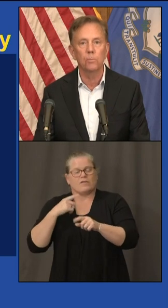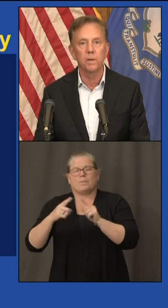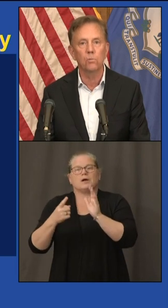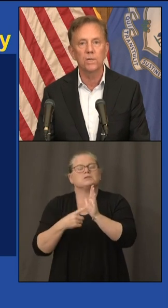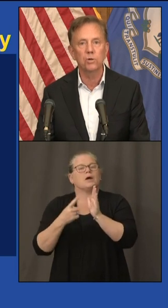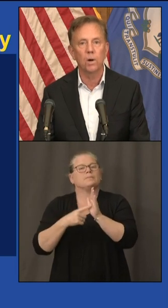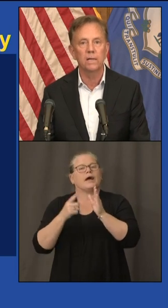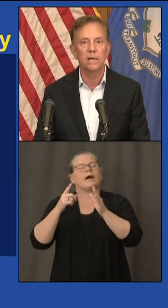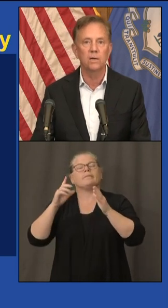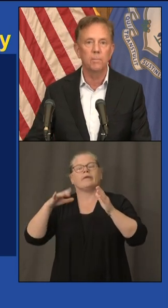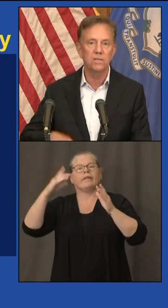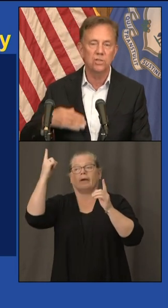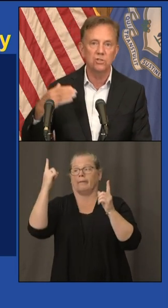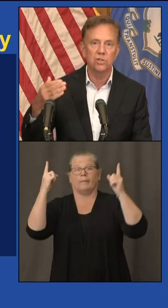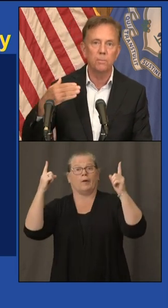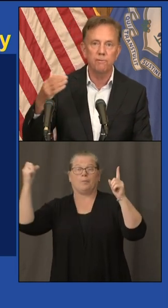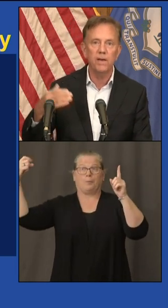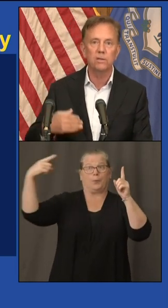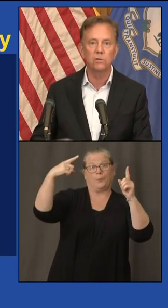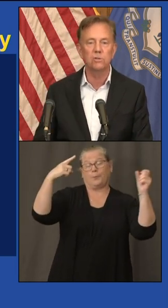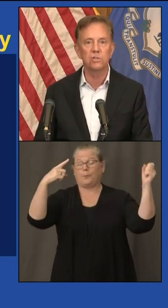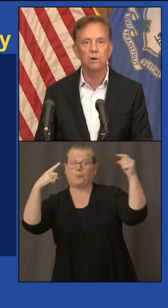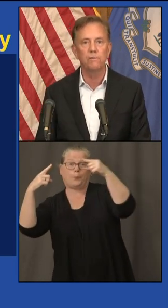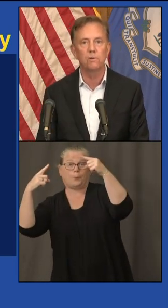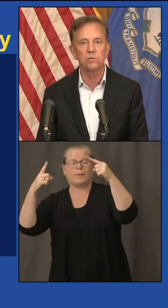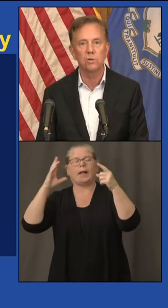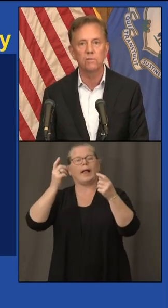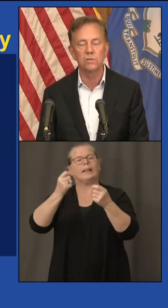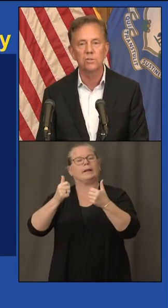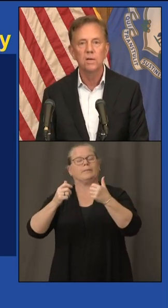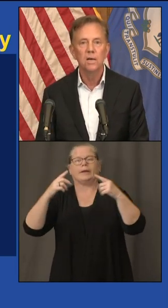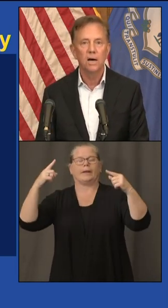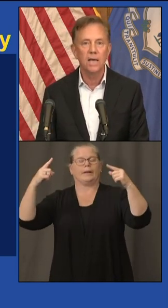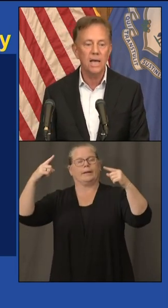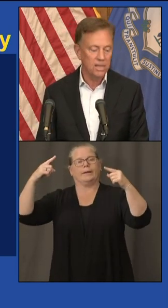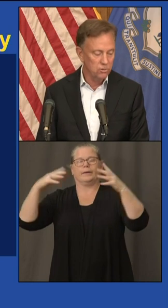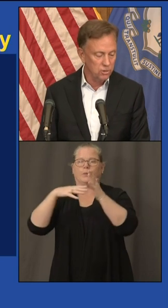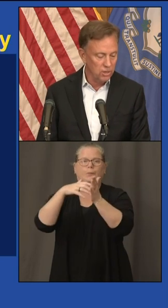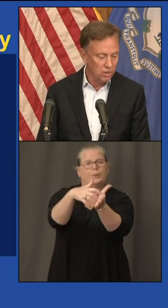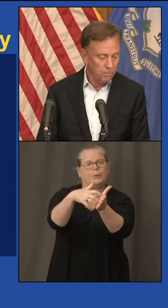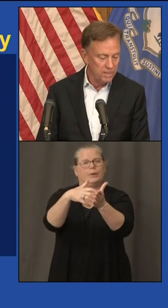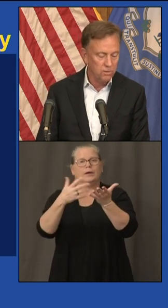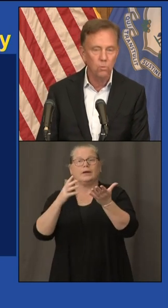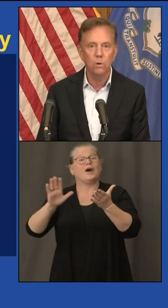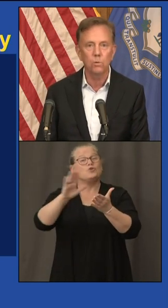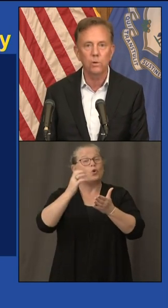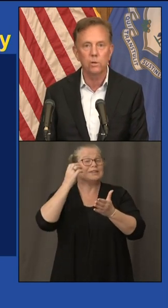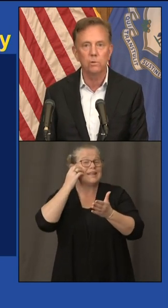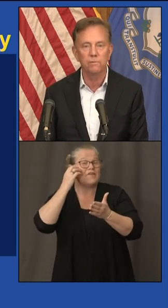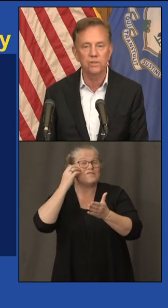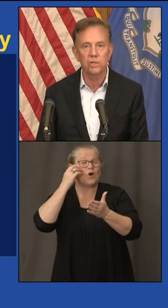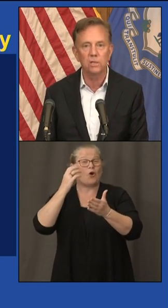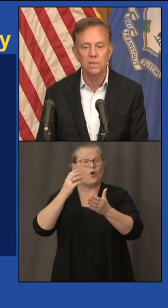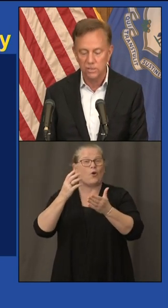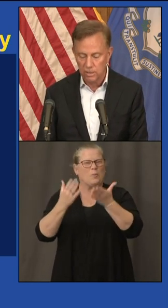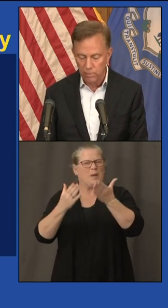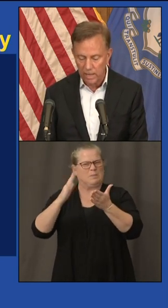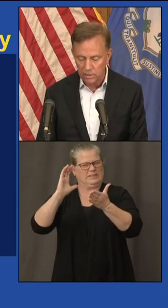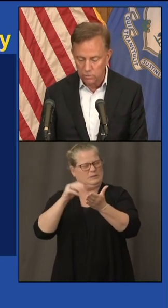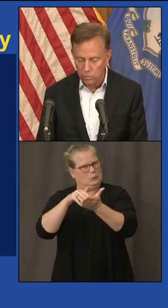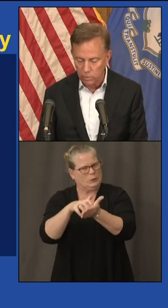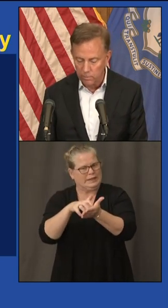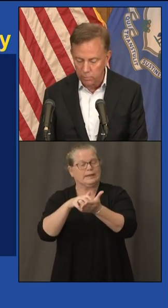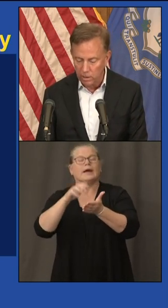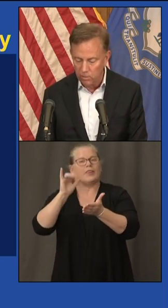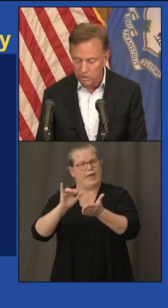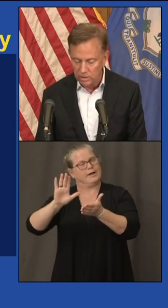little bit of risk right now you may see some effect on your cell phone service again this was another piece of quote critical facilities that we